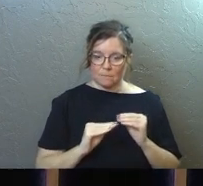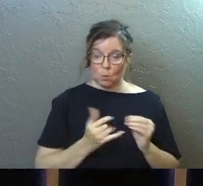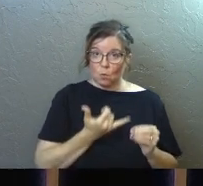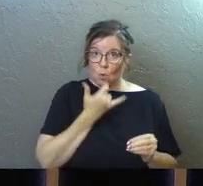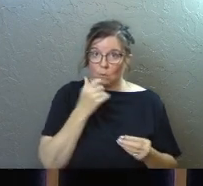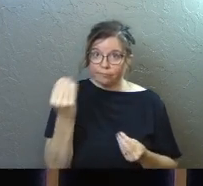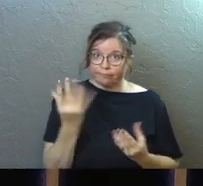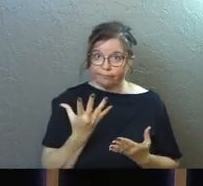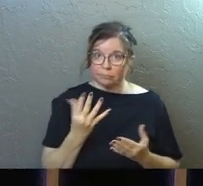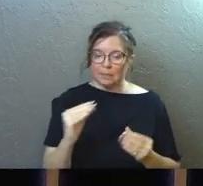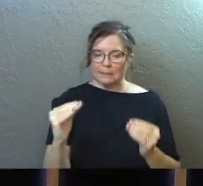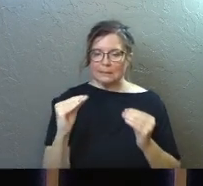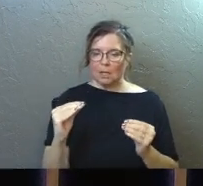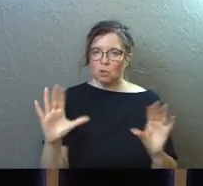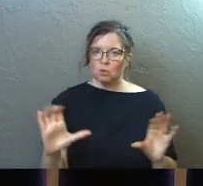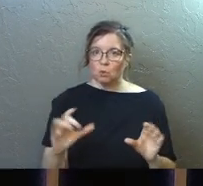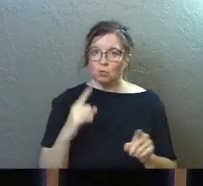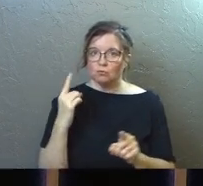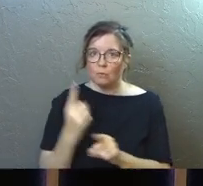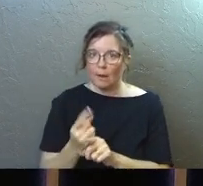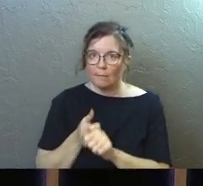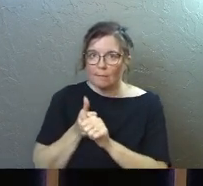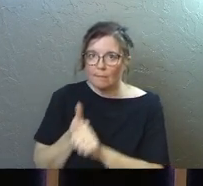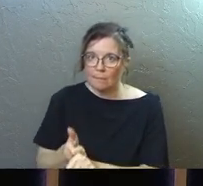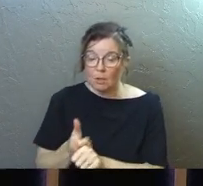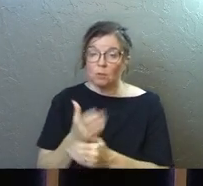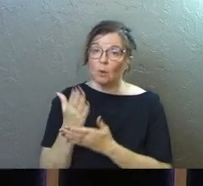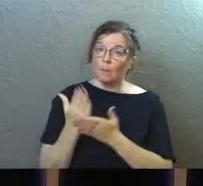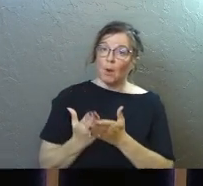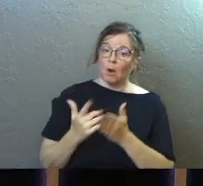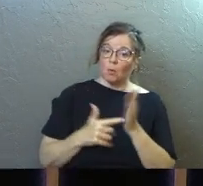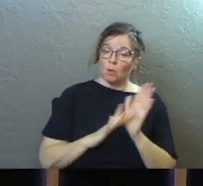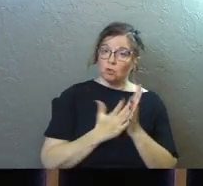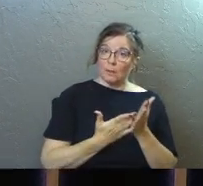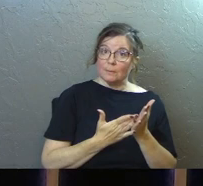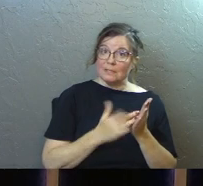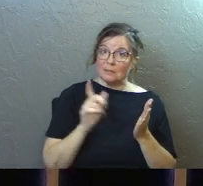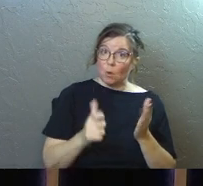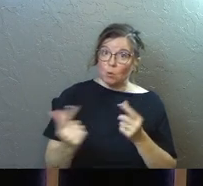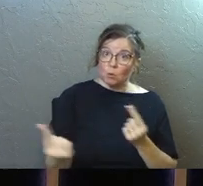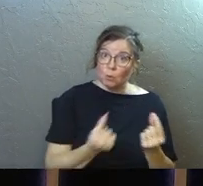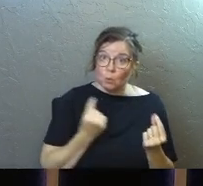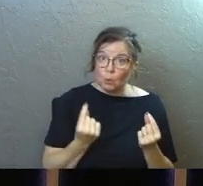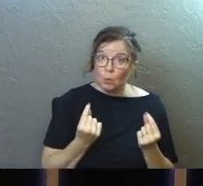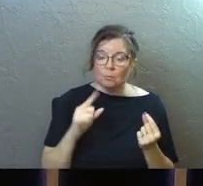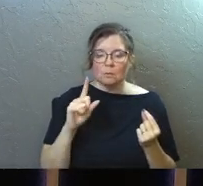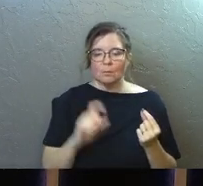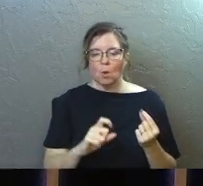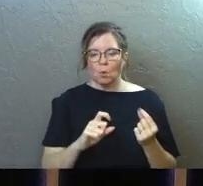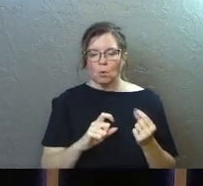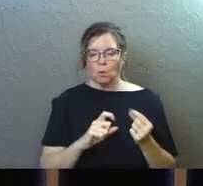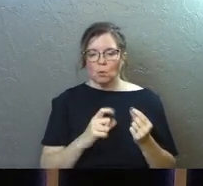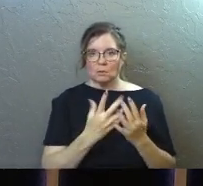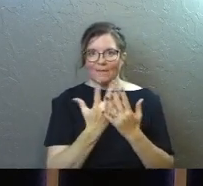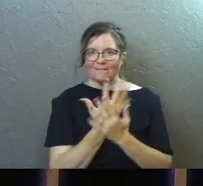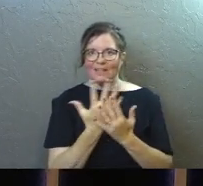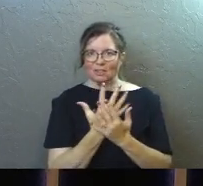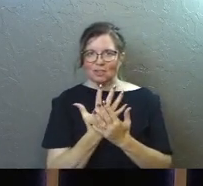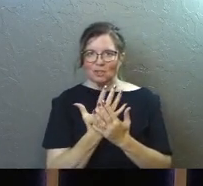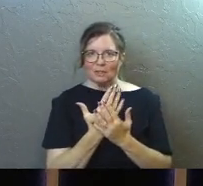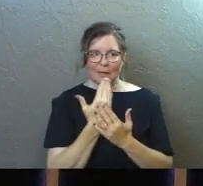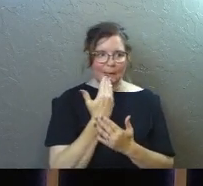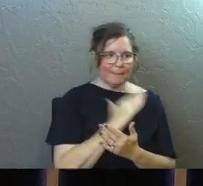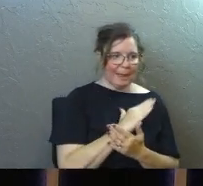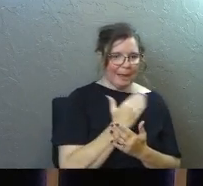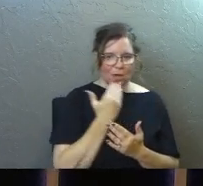we're wrong and teaches us to do what is right. So part of what scripture is supposed to do is it's supposed to filter the good from the